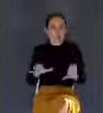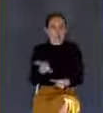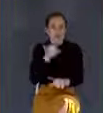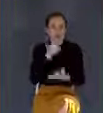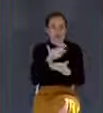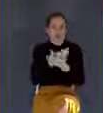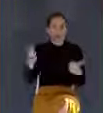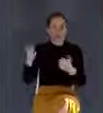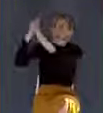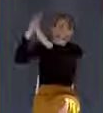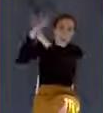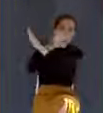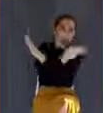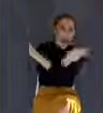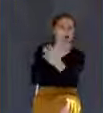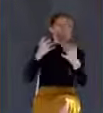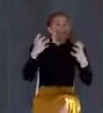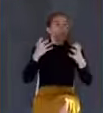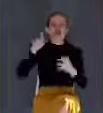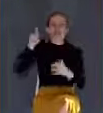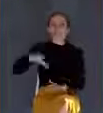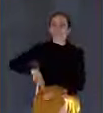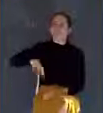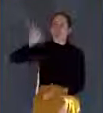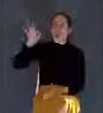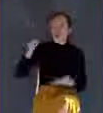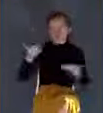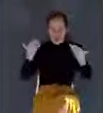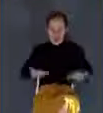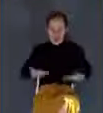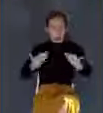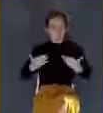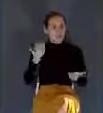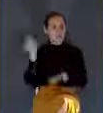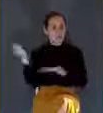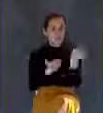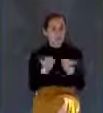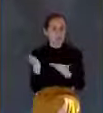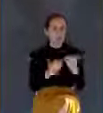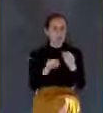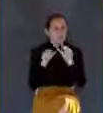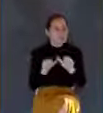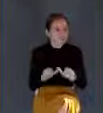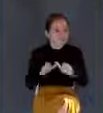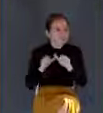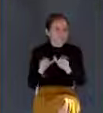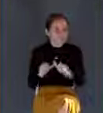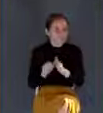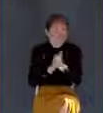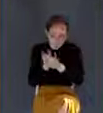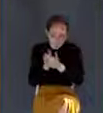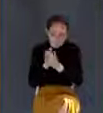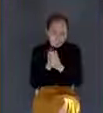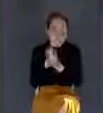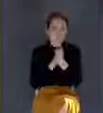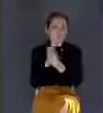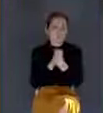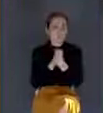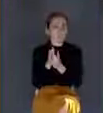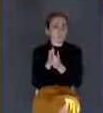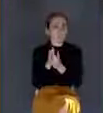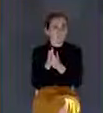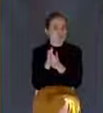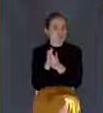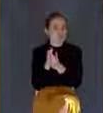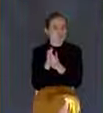I want him to find me serving diligently with the thing that he